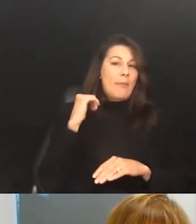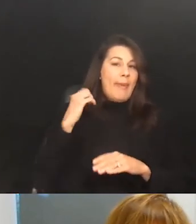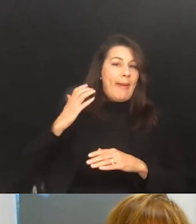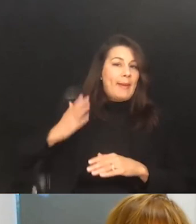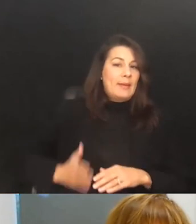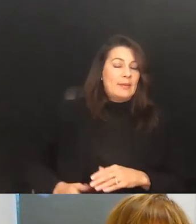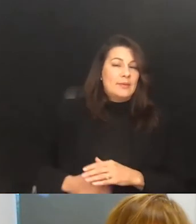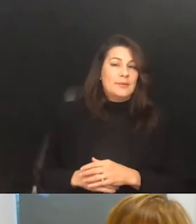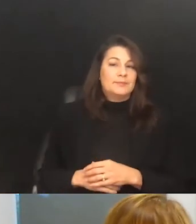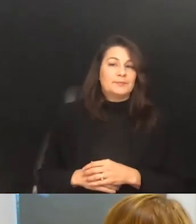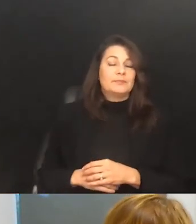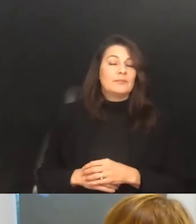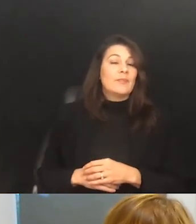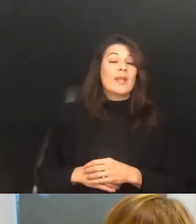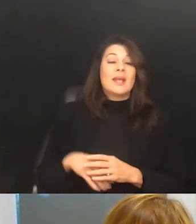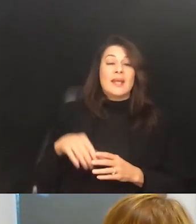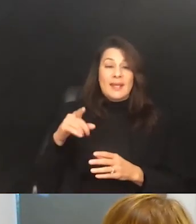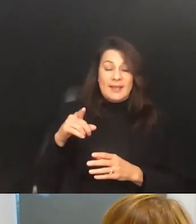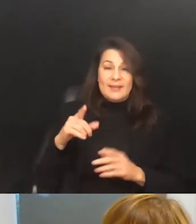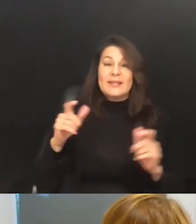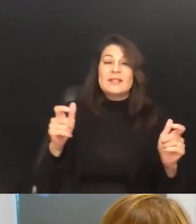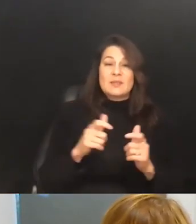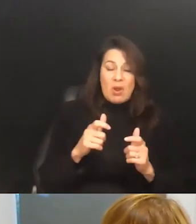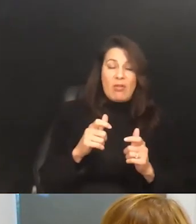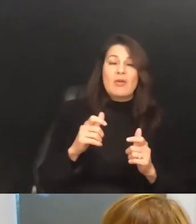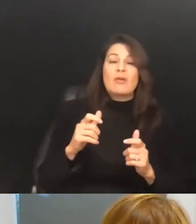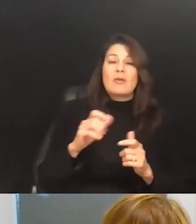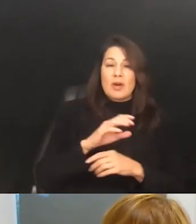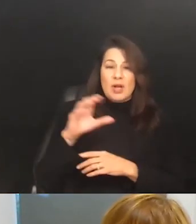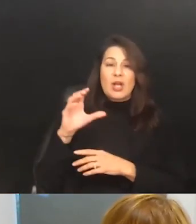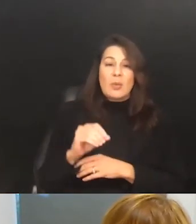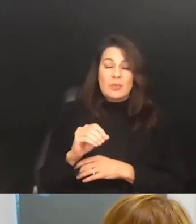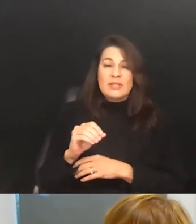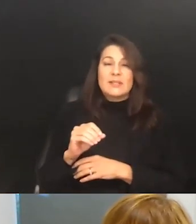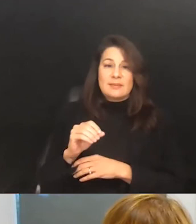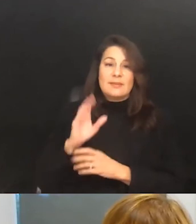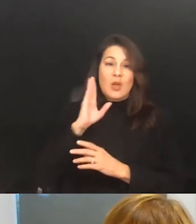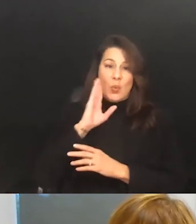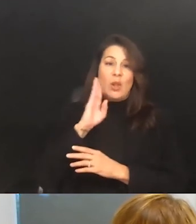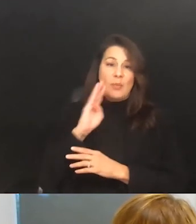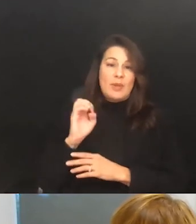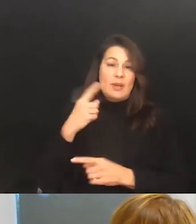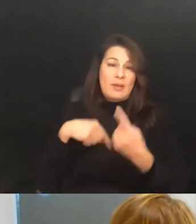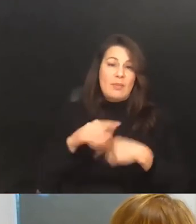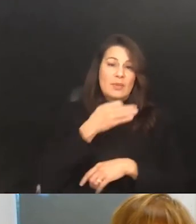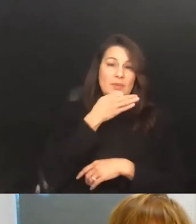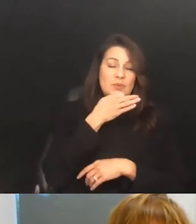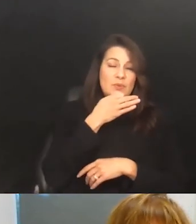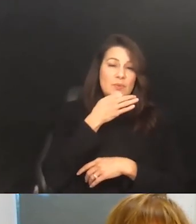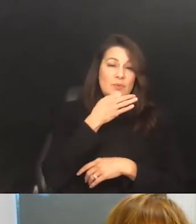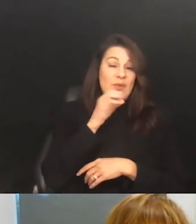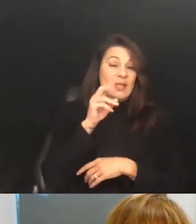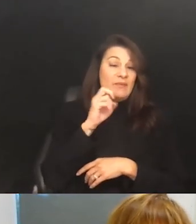coming to smaller companies, even if it's not as prevalent there today. I think, you know, how do you, unconscious